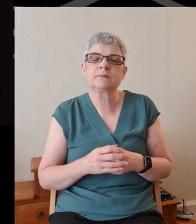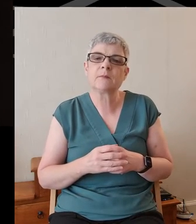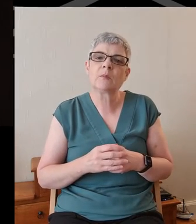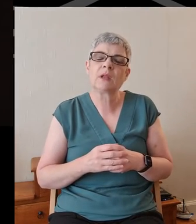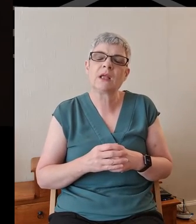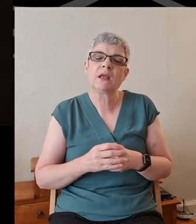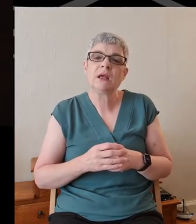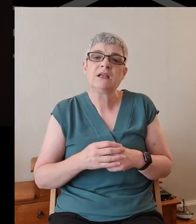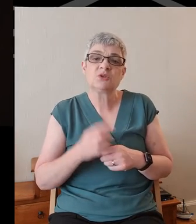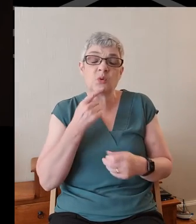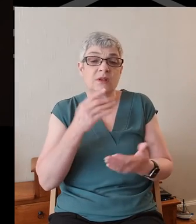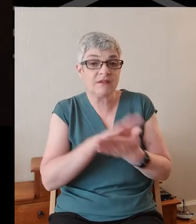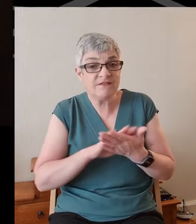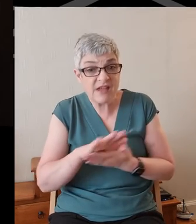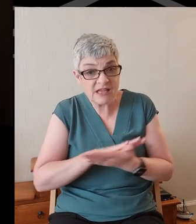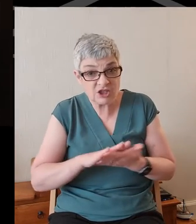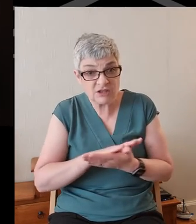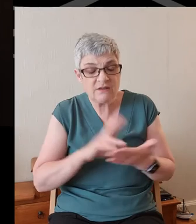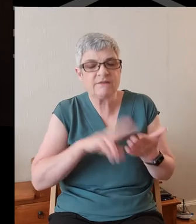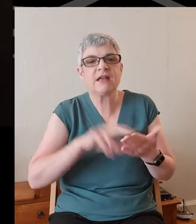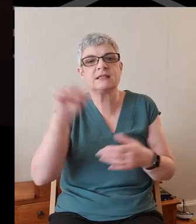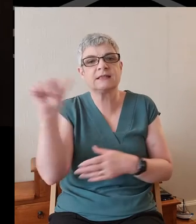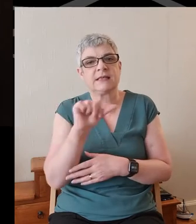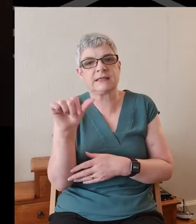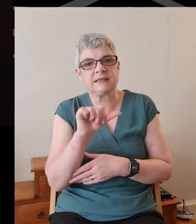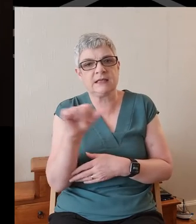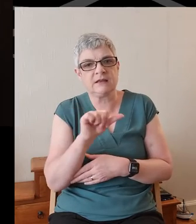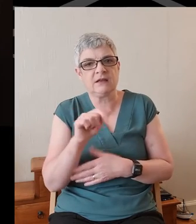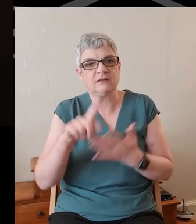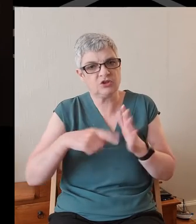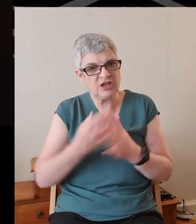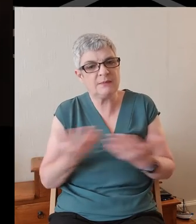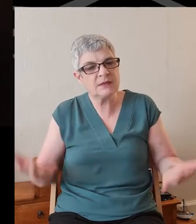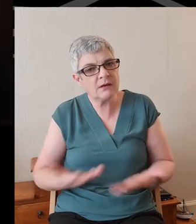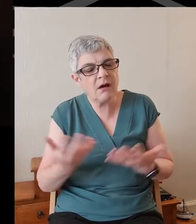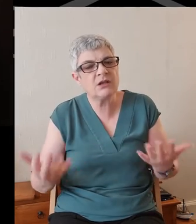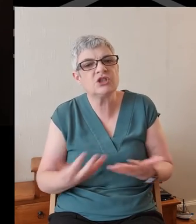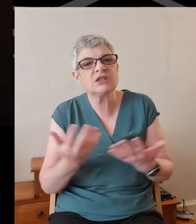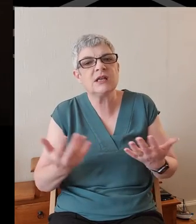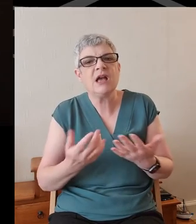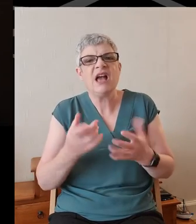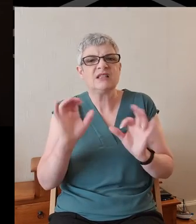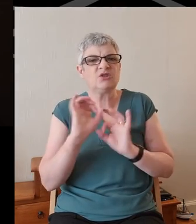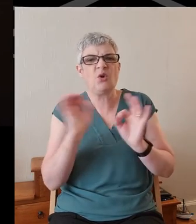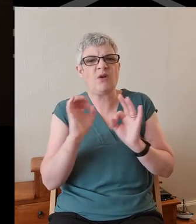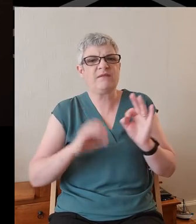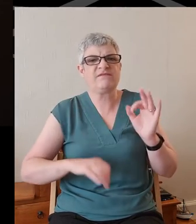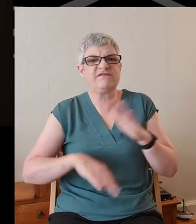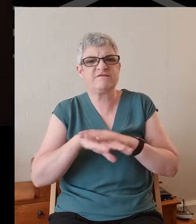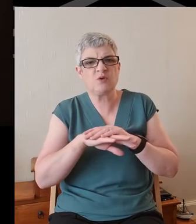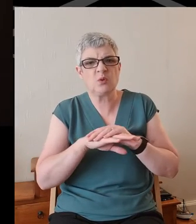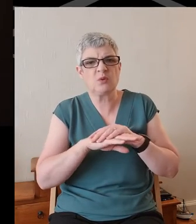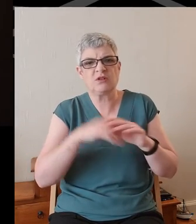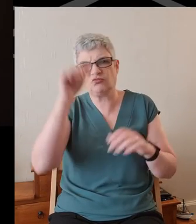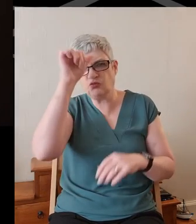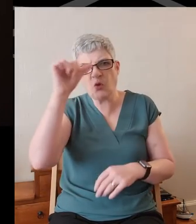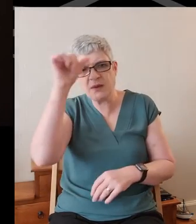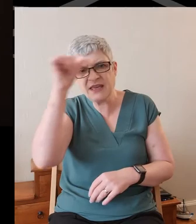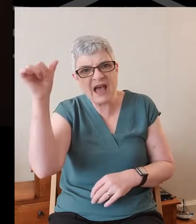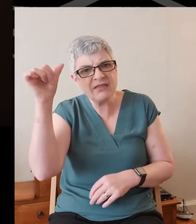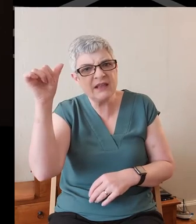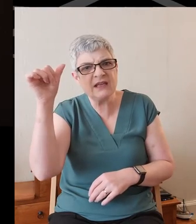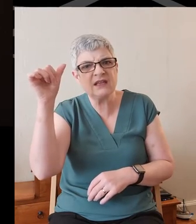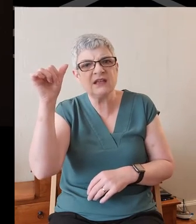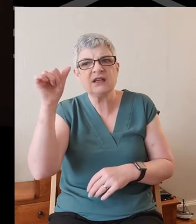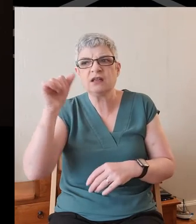And the confession, verse 16, that James urges is not something fulfilled in the Roman Catholic practice of going to